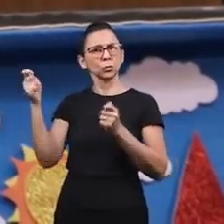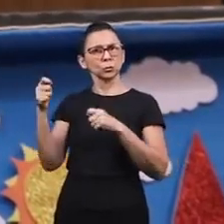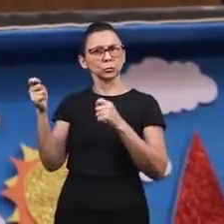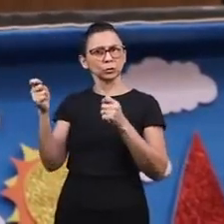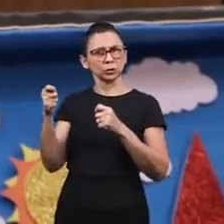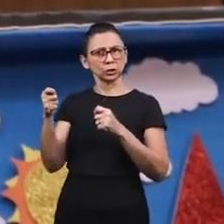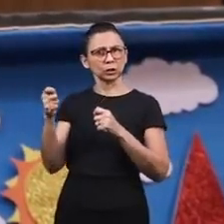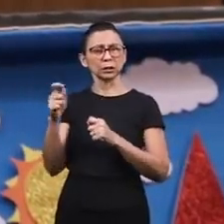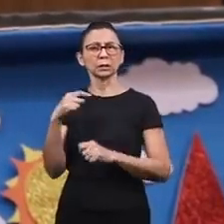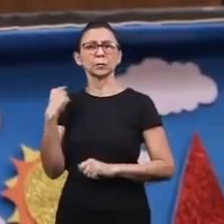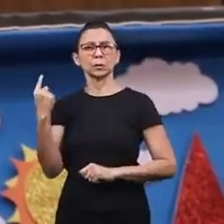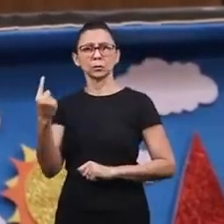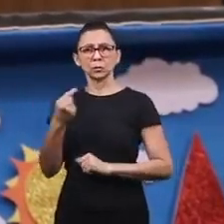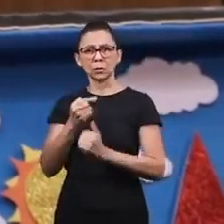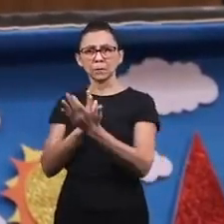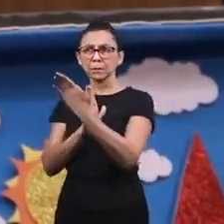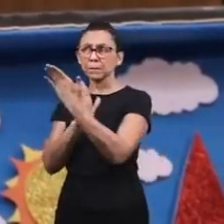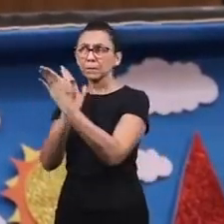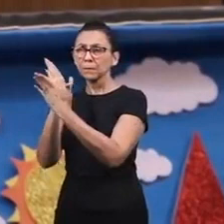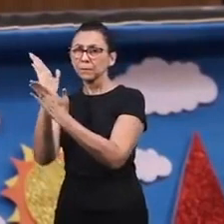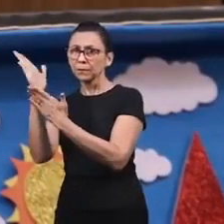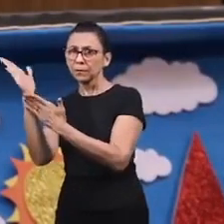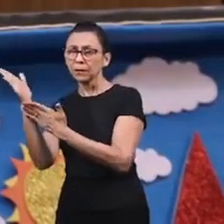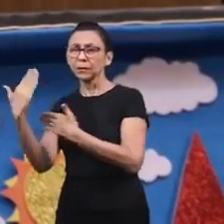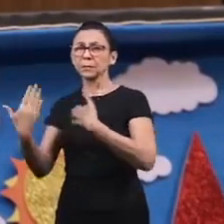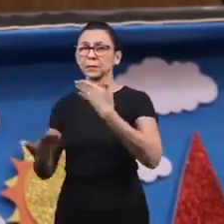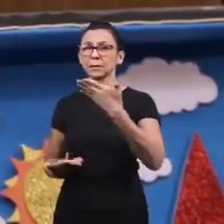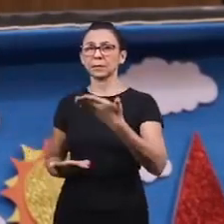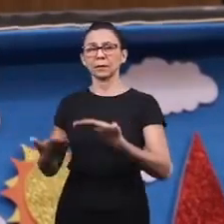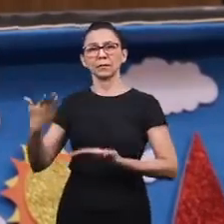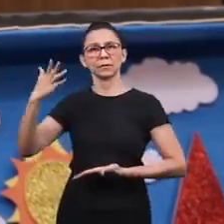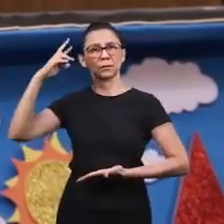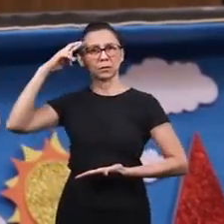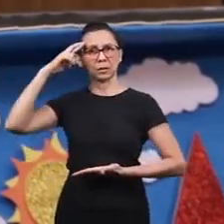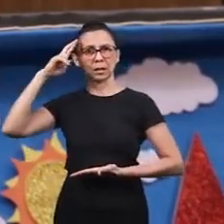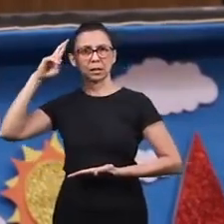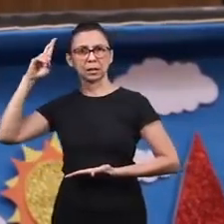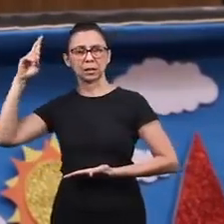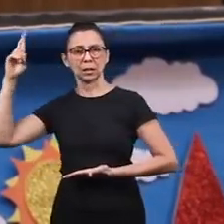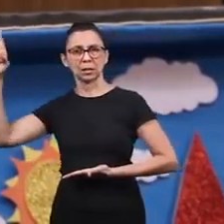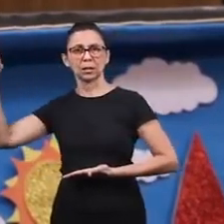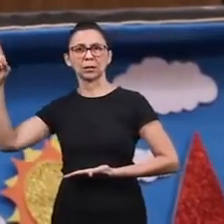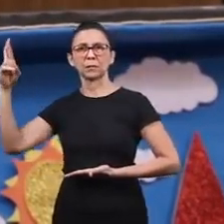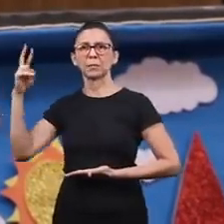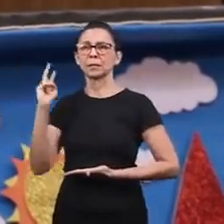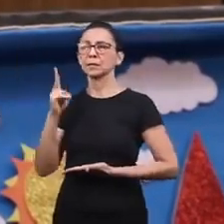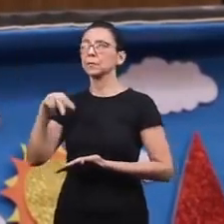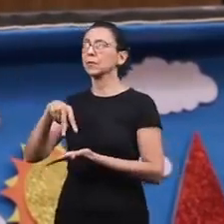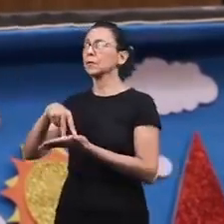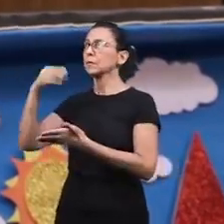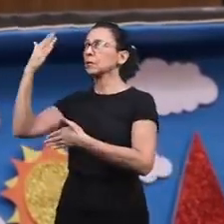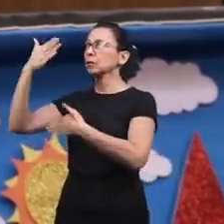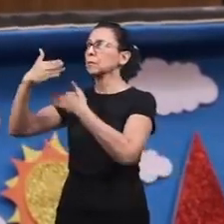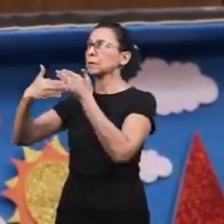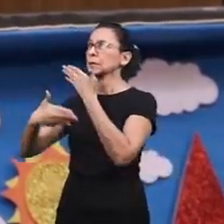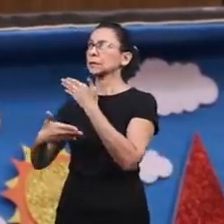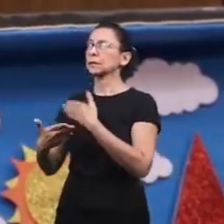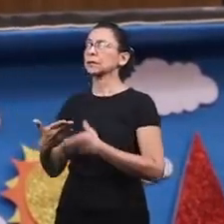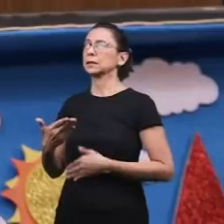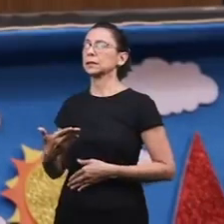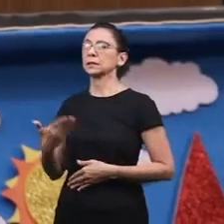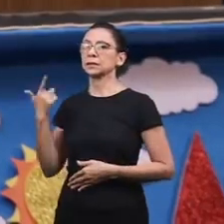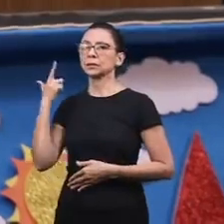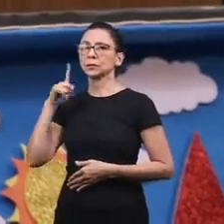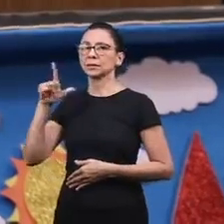day, so we can walk, so we can serve you, so we can be in your presence